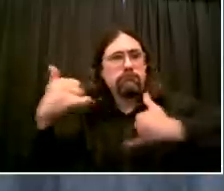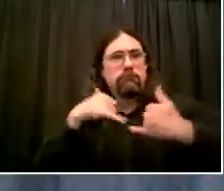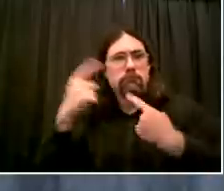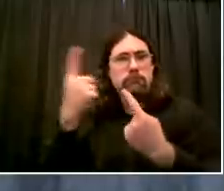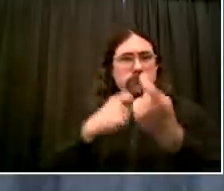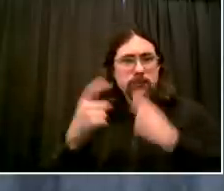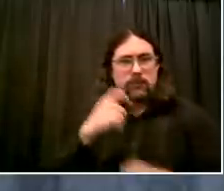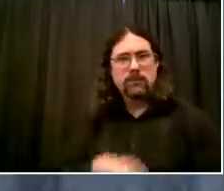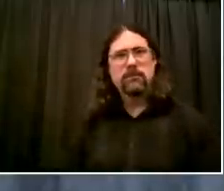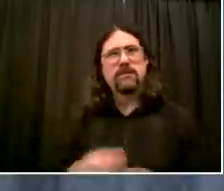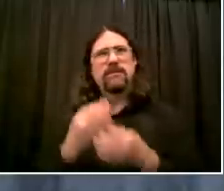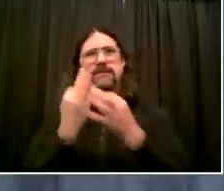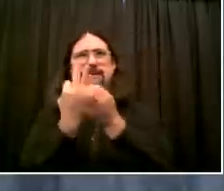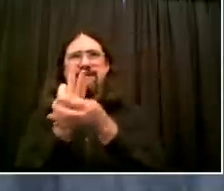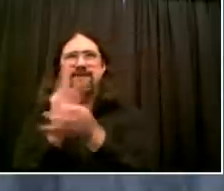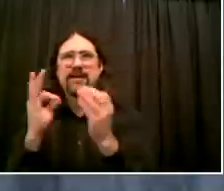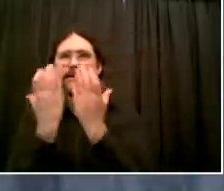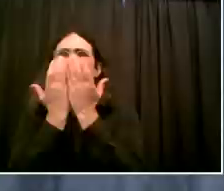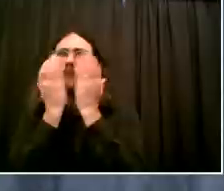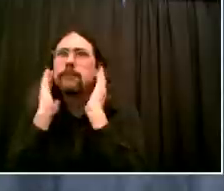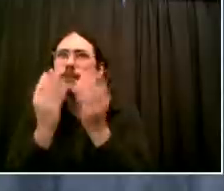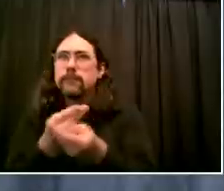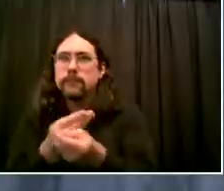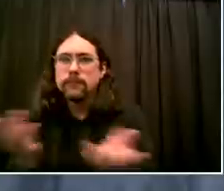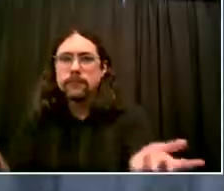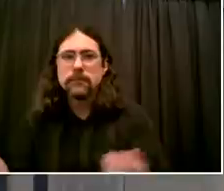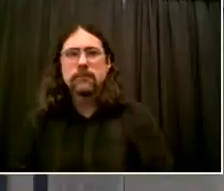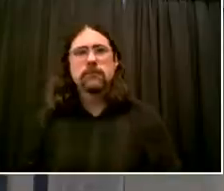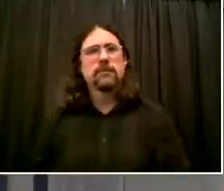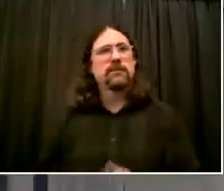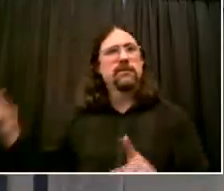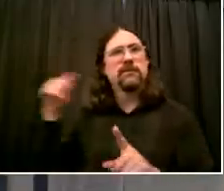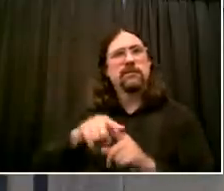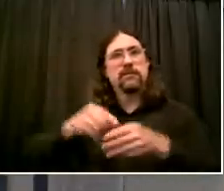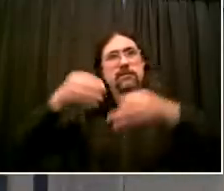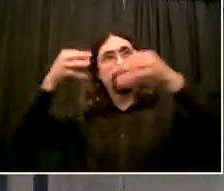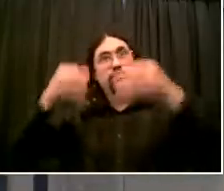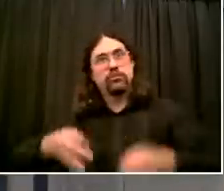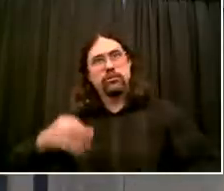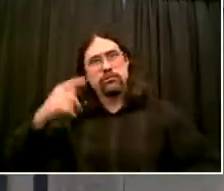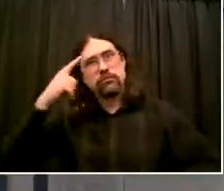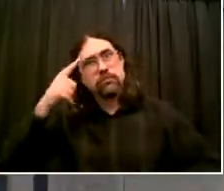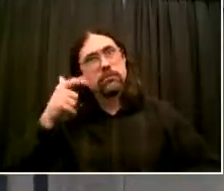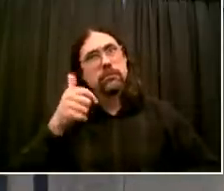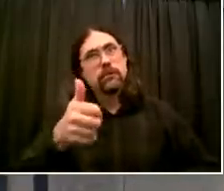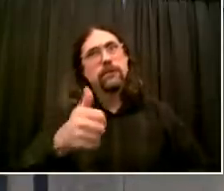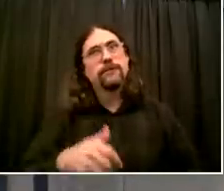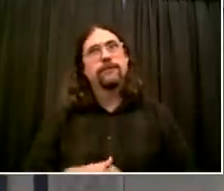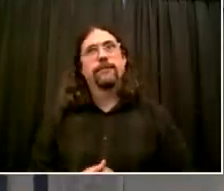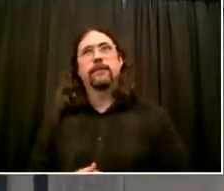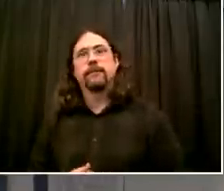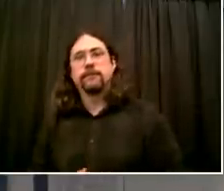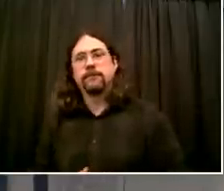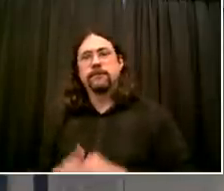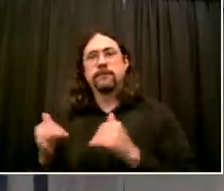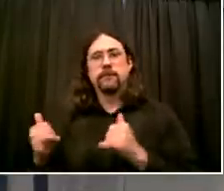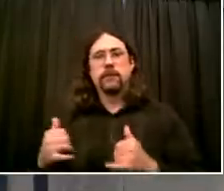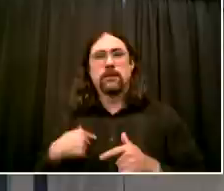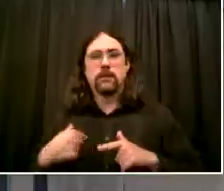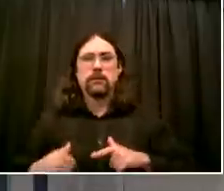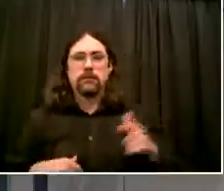outreach, we work consistently with our bids and also our chambers. We also